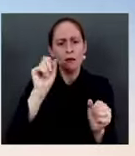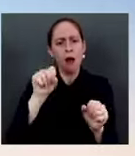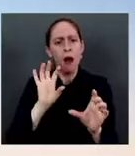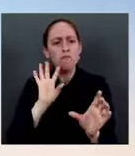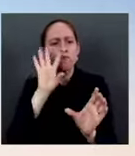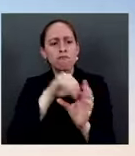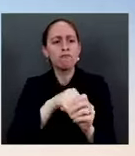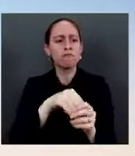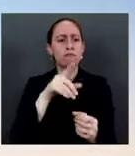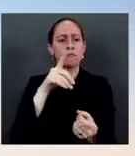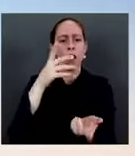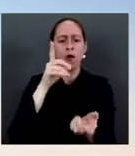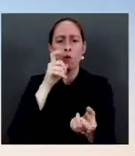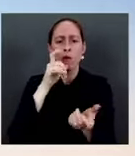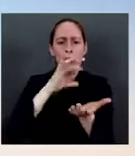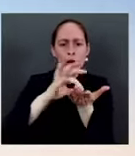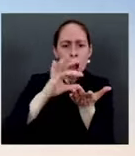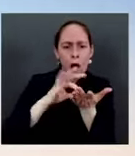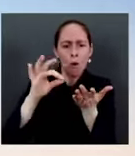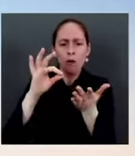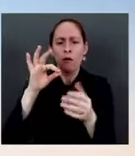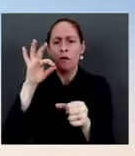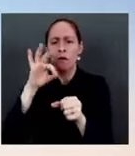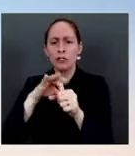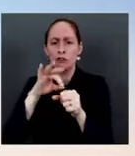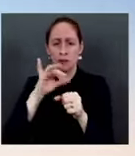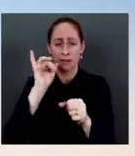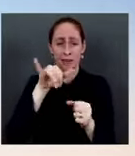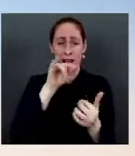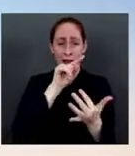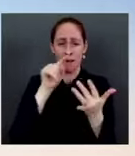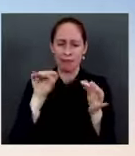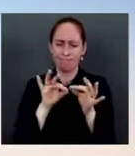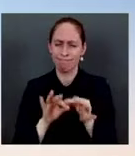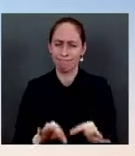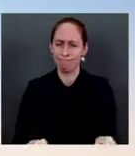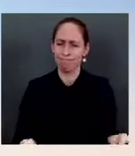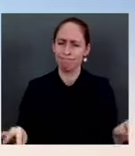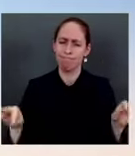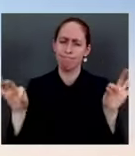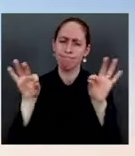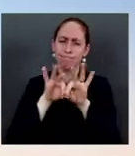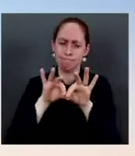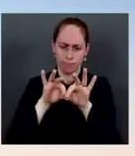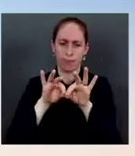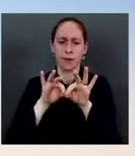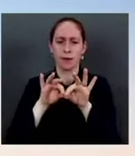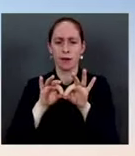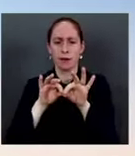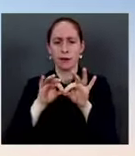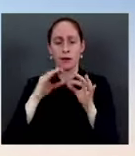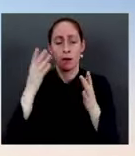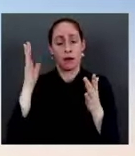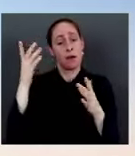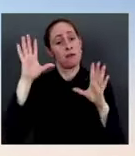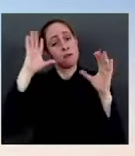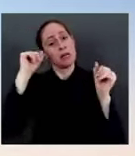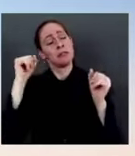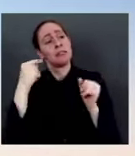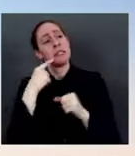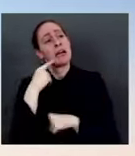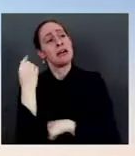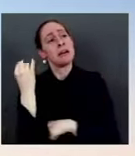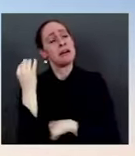last night, we may not have to go to that, but he is prepared to support changes if that's the only thing standing in the way of getting this